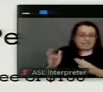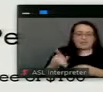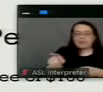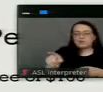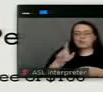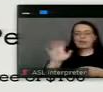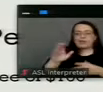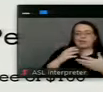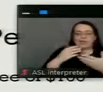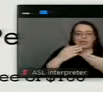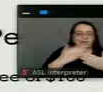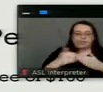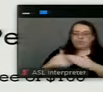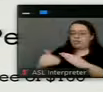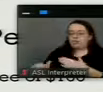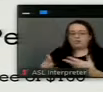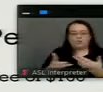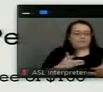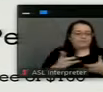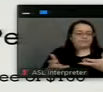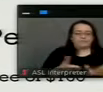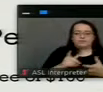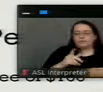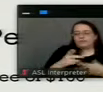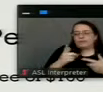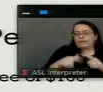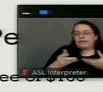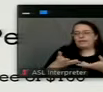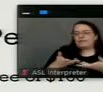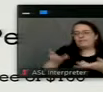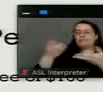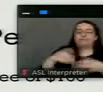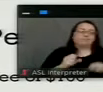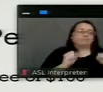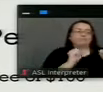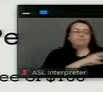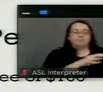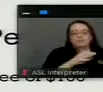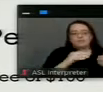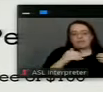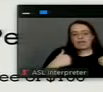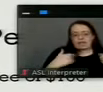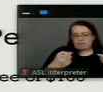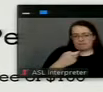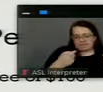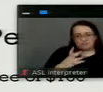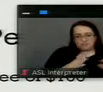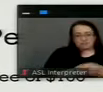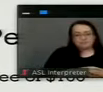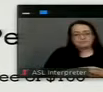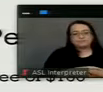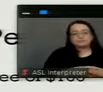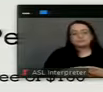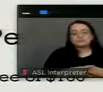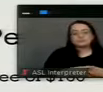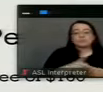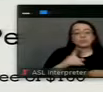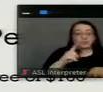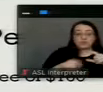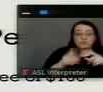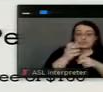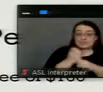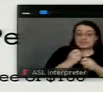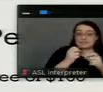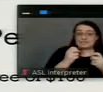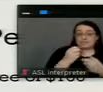sure that they're treating the animals correctly and have medical care and the such. Um, you will also have cannot receive no